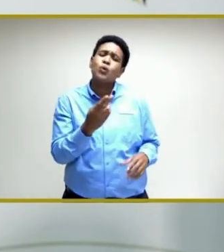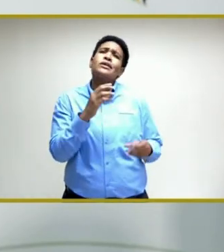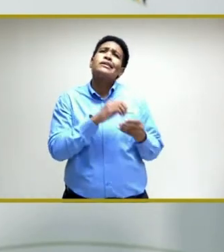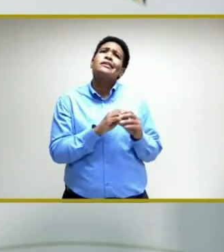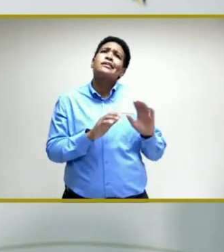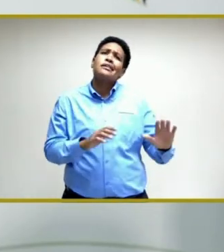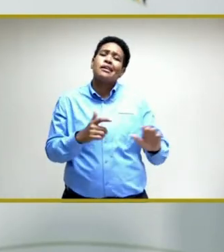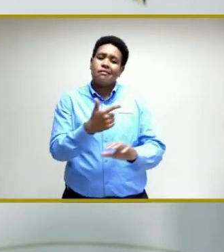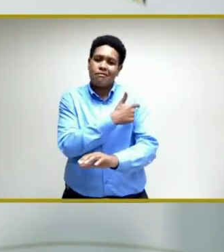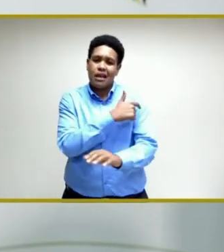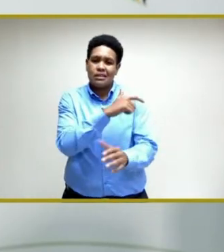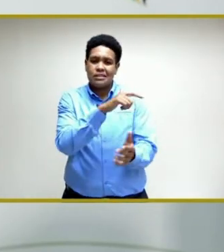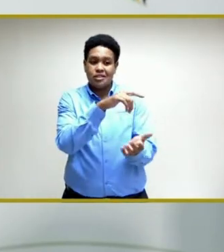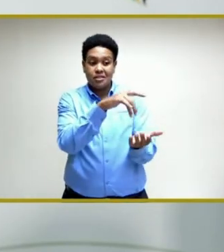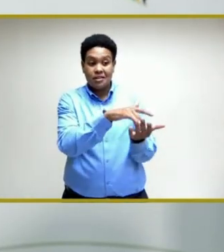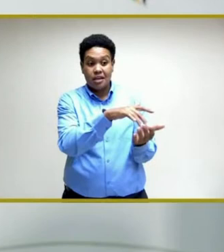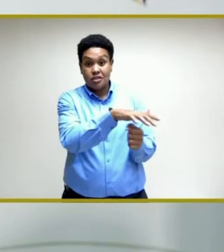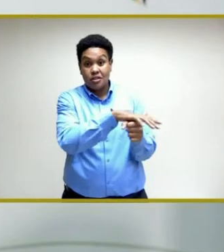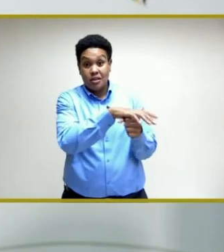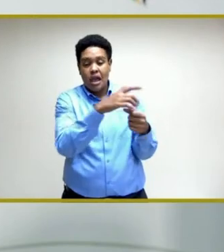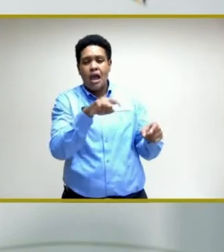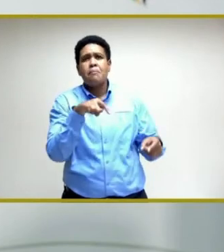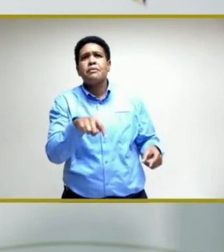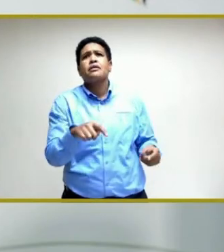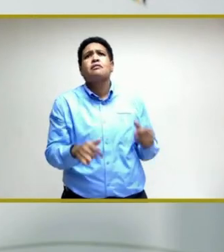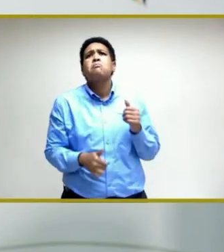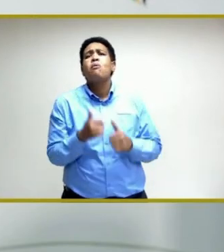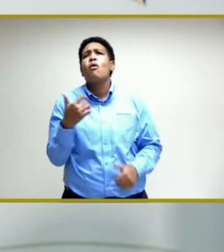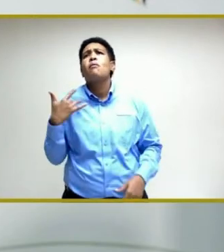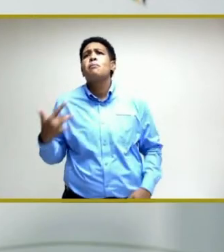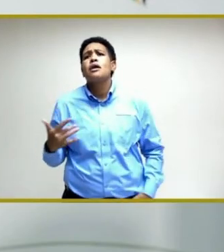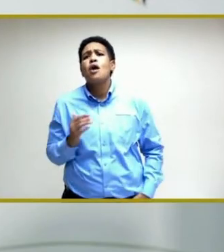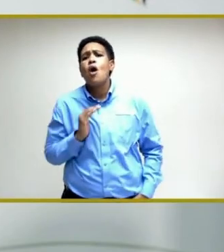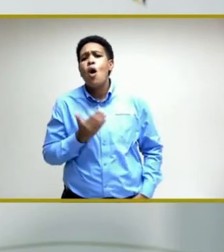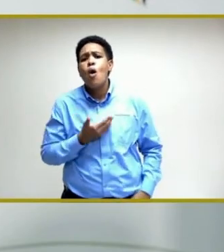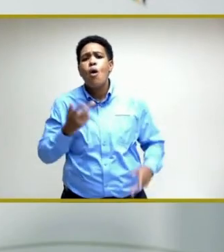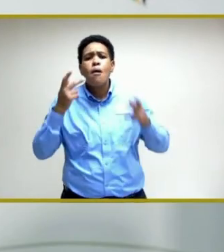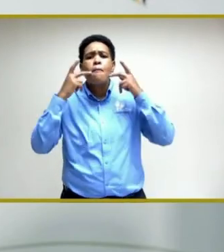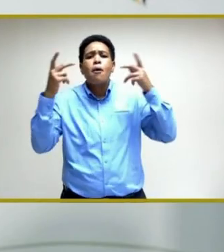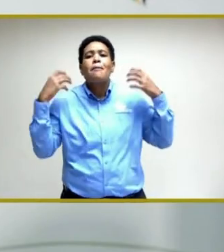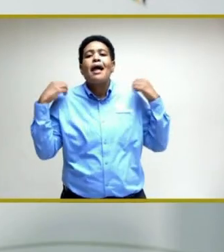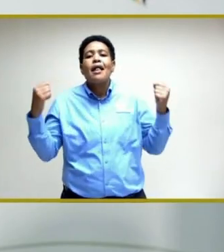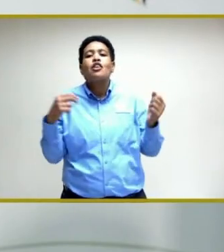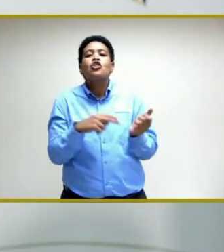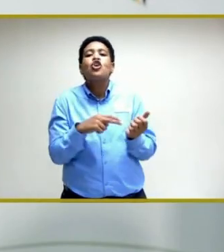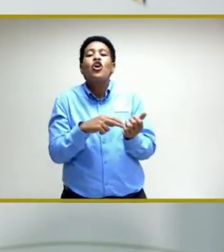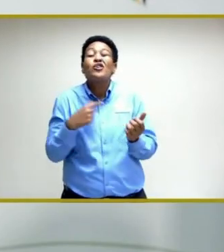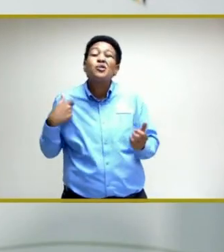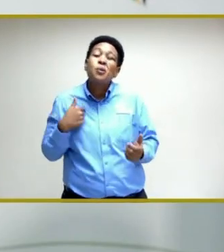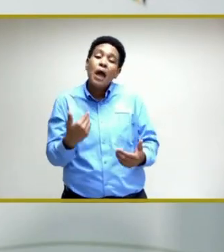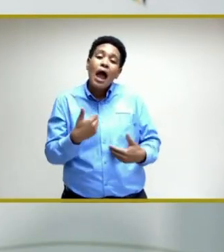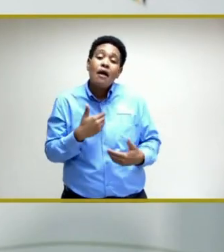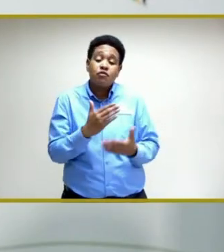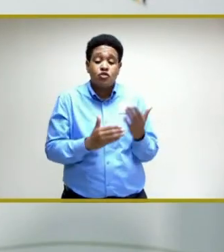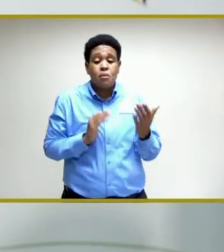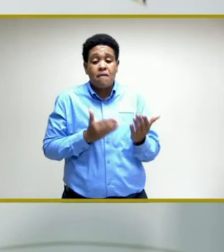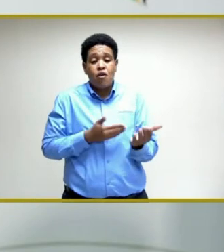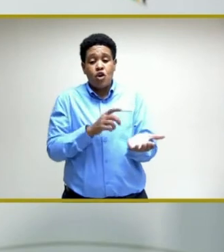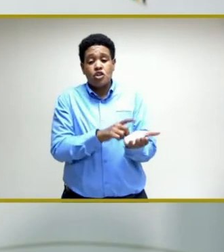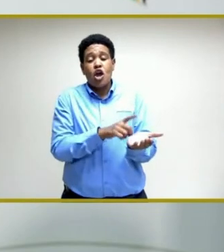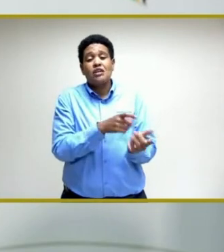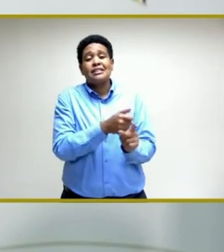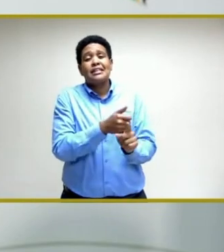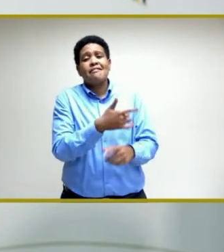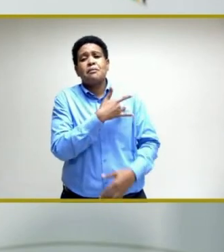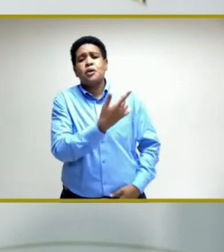the vaccination sites, these are mostly our public health nurses. We do have, or some of our doctors, being